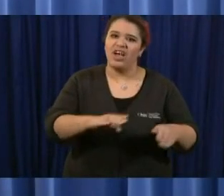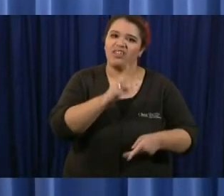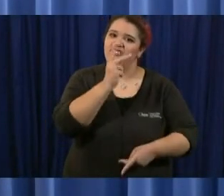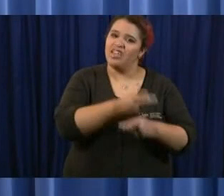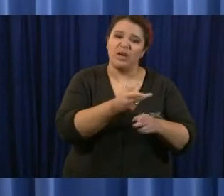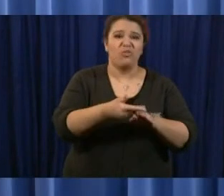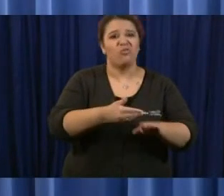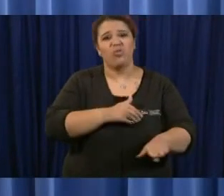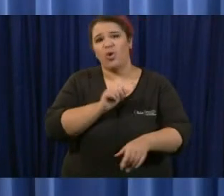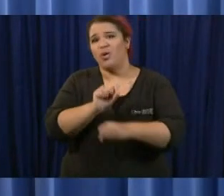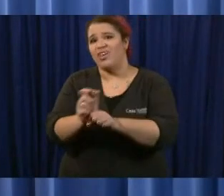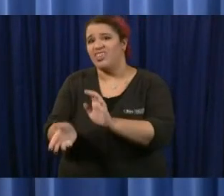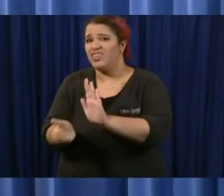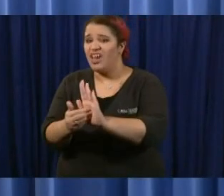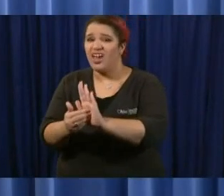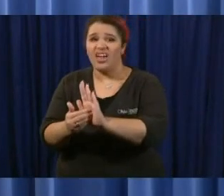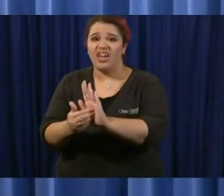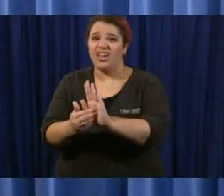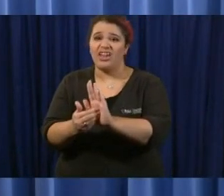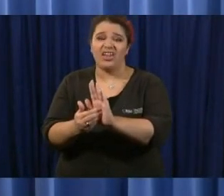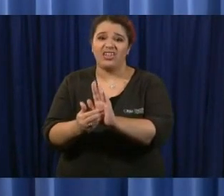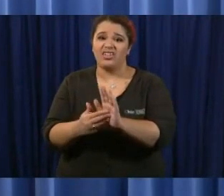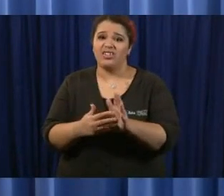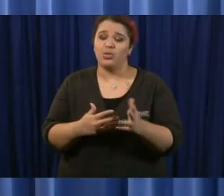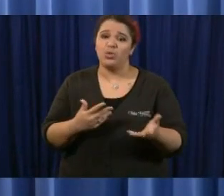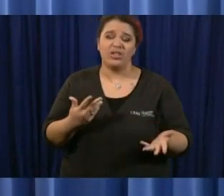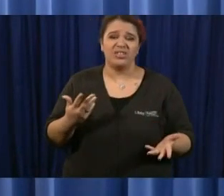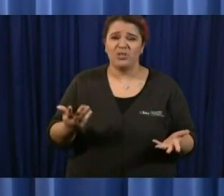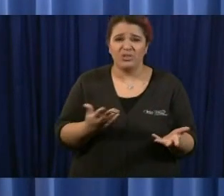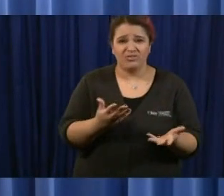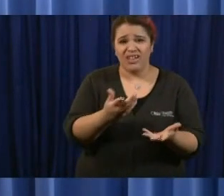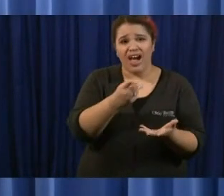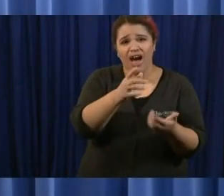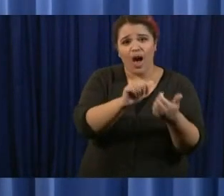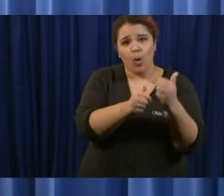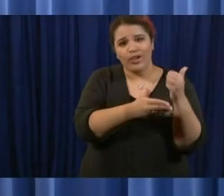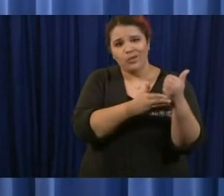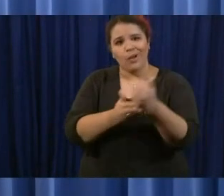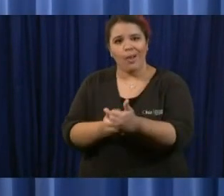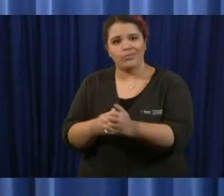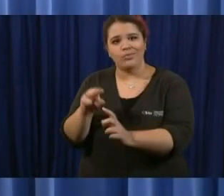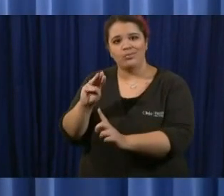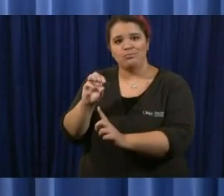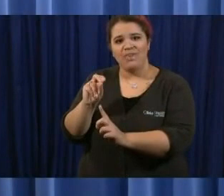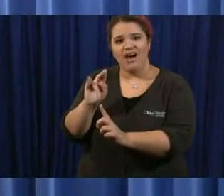and many other people not after they're supposed to go back to work what can you do for her and everybody else